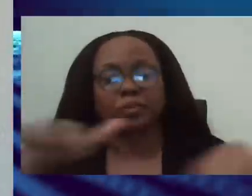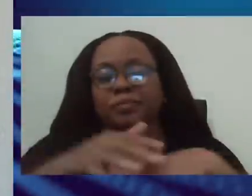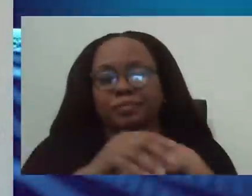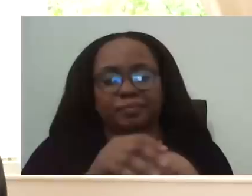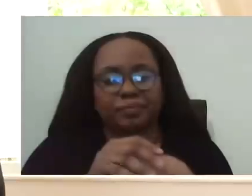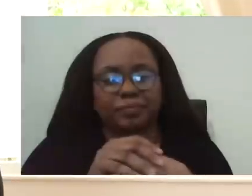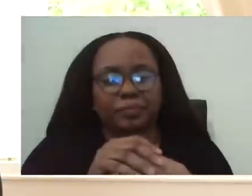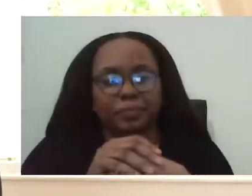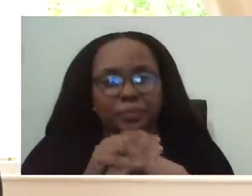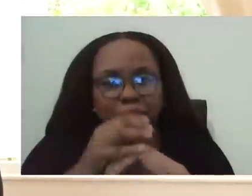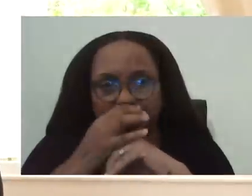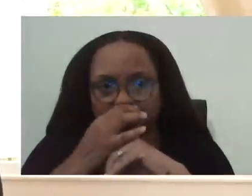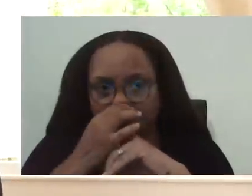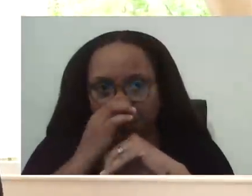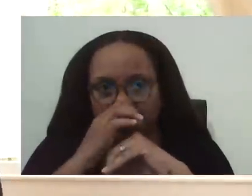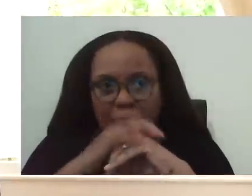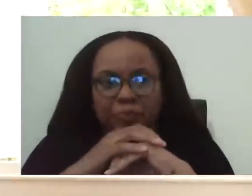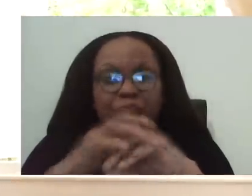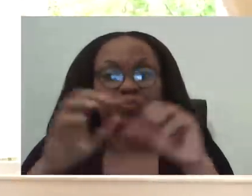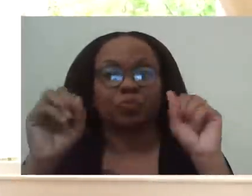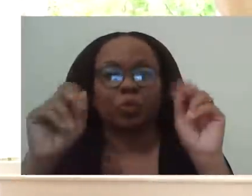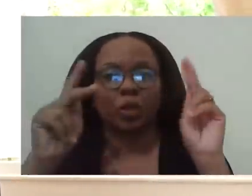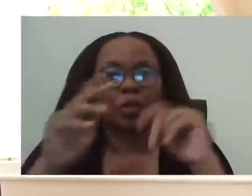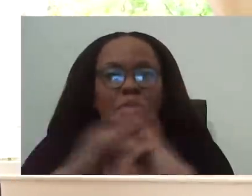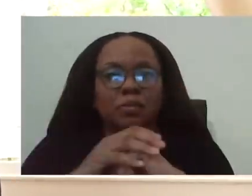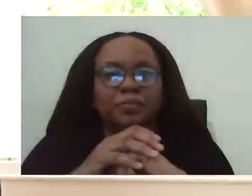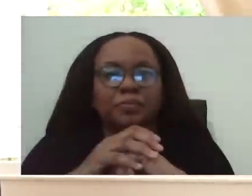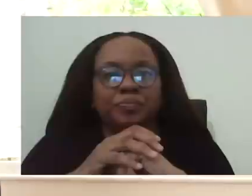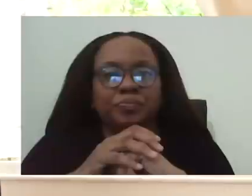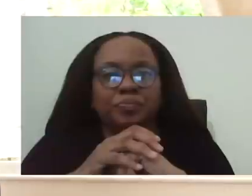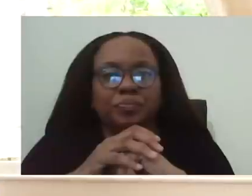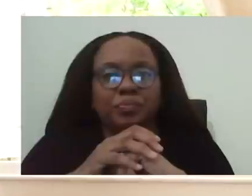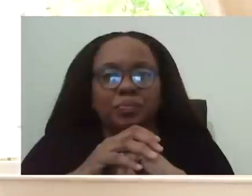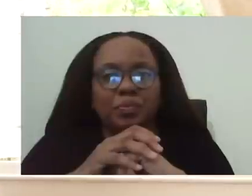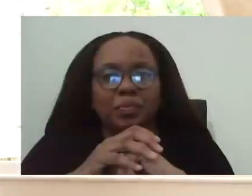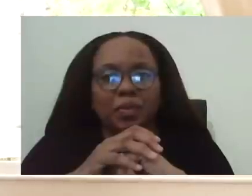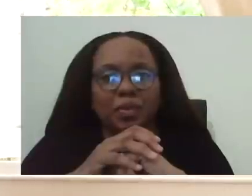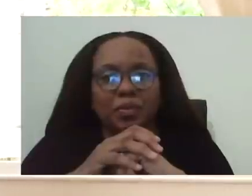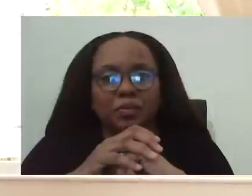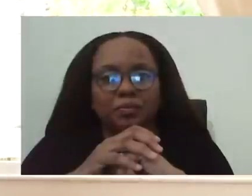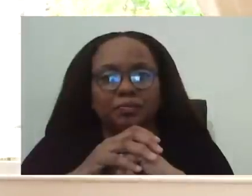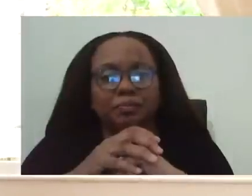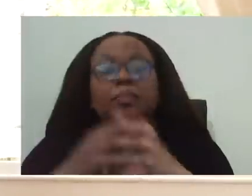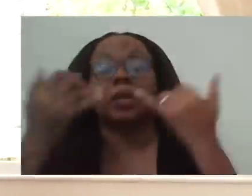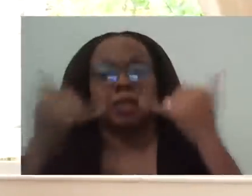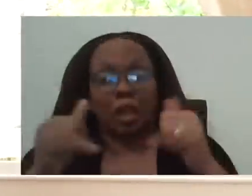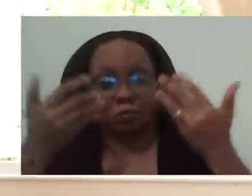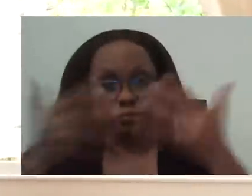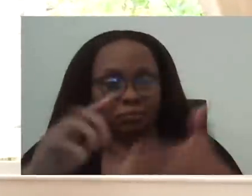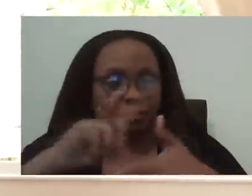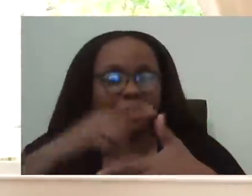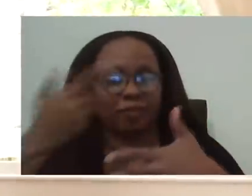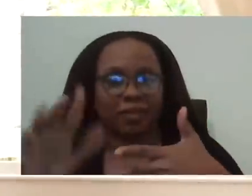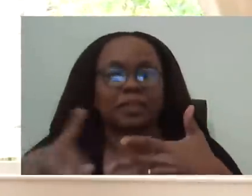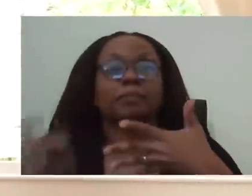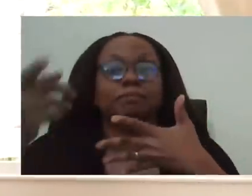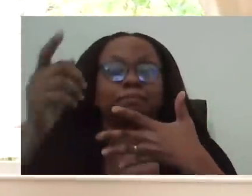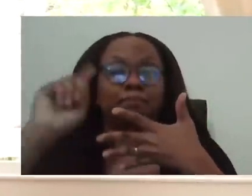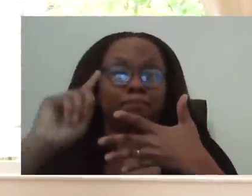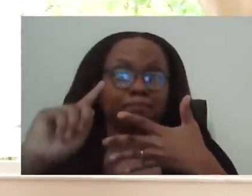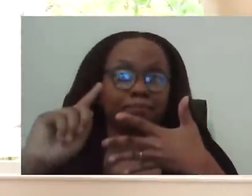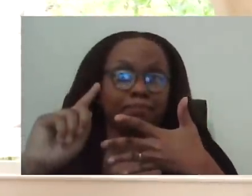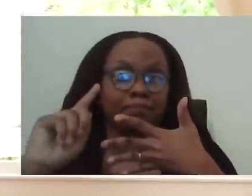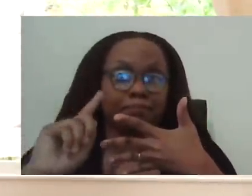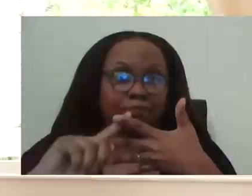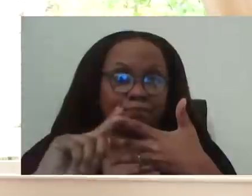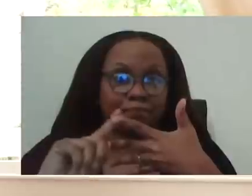Okay. So we're going to come back to you, Dr. Natasha Sobers Granham. And now we're going to go to Dr. Joseph